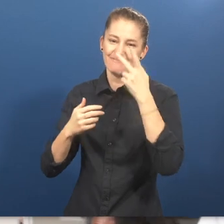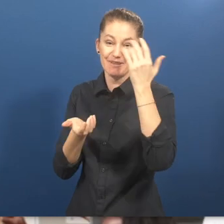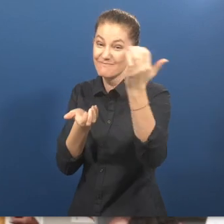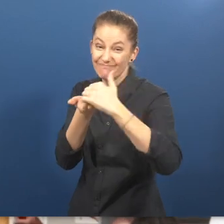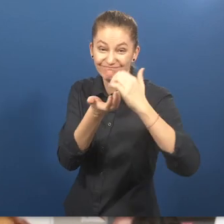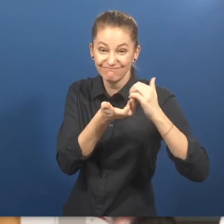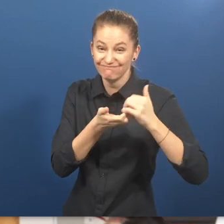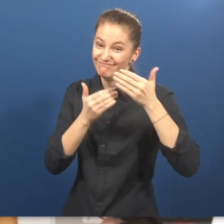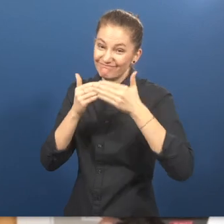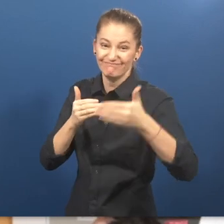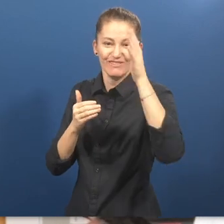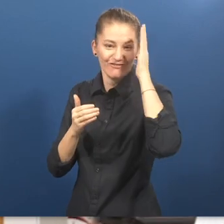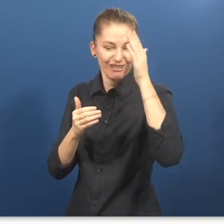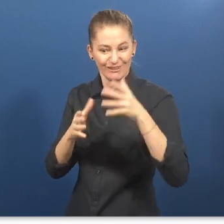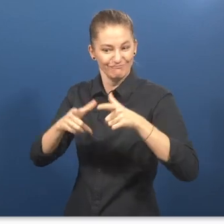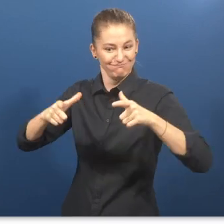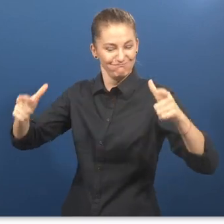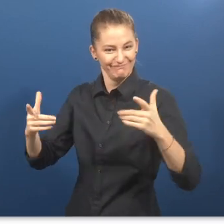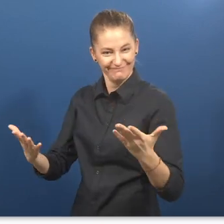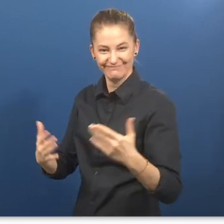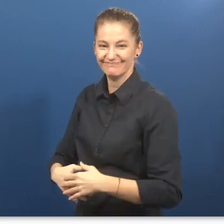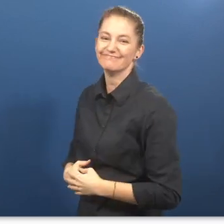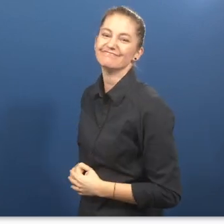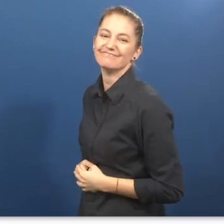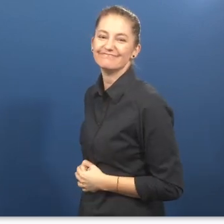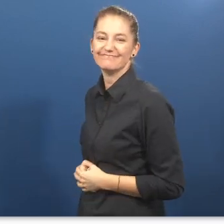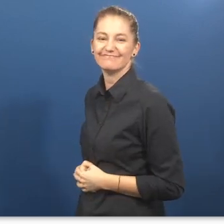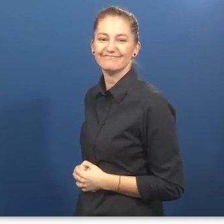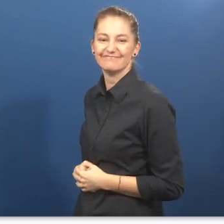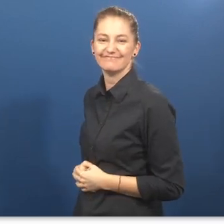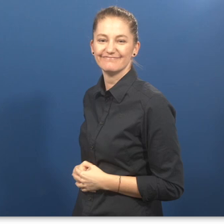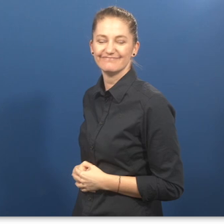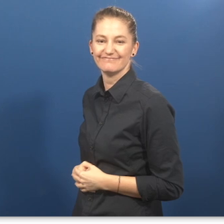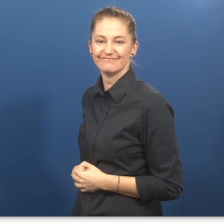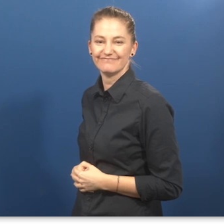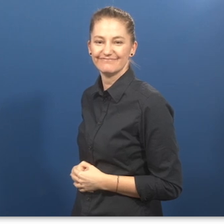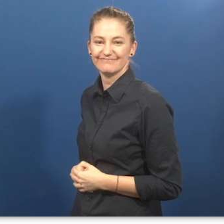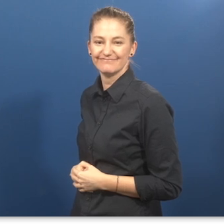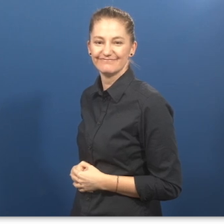disabilities to further expand our model. ZERO Project. A world without barriers.